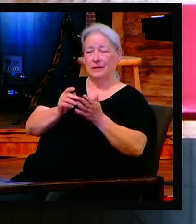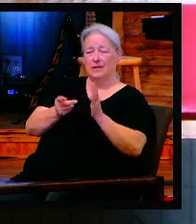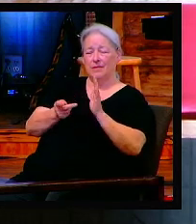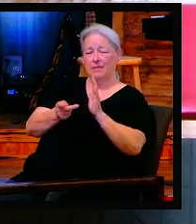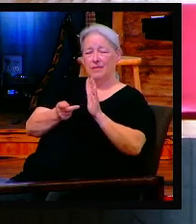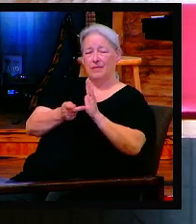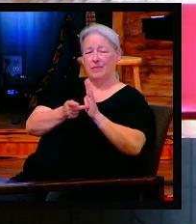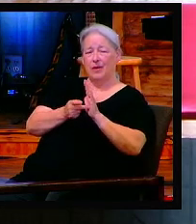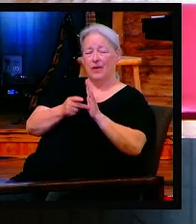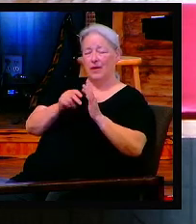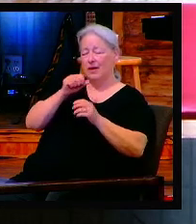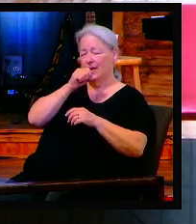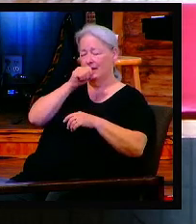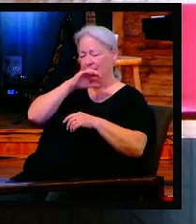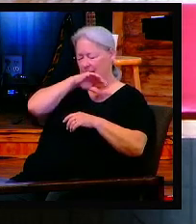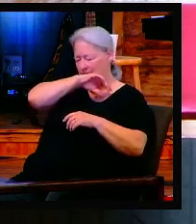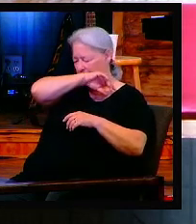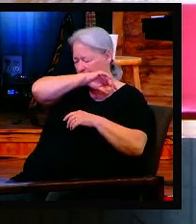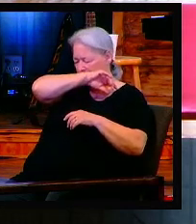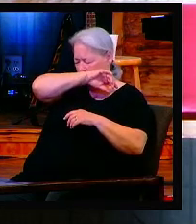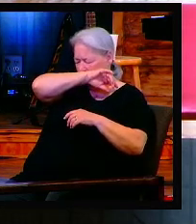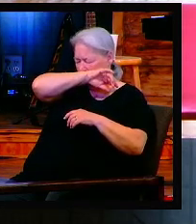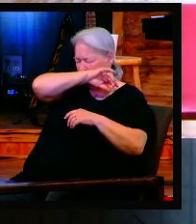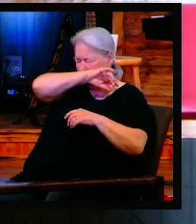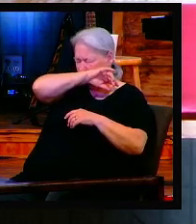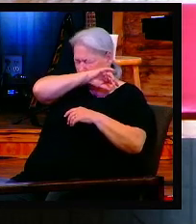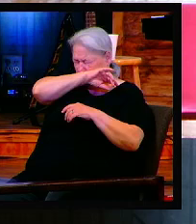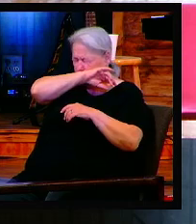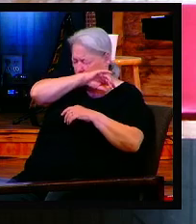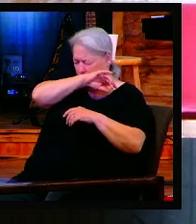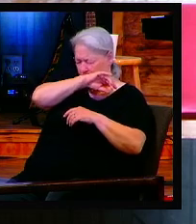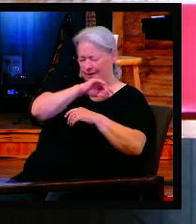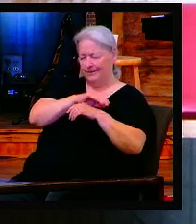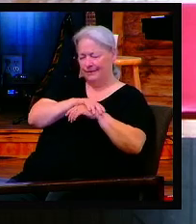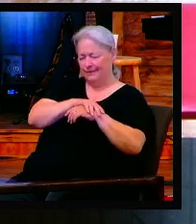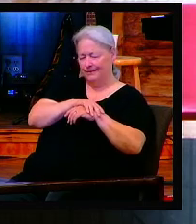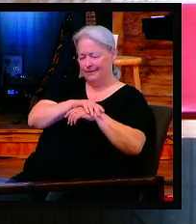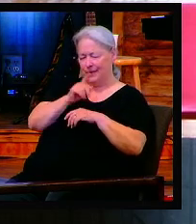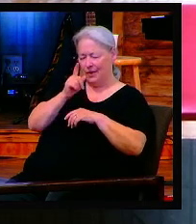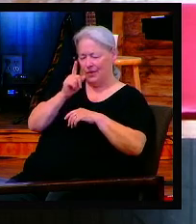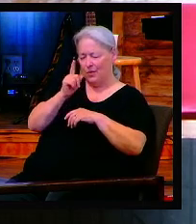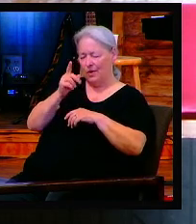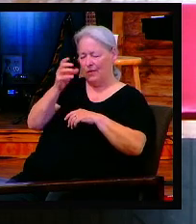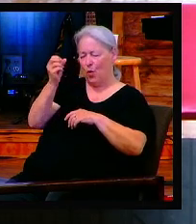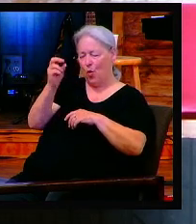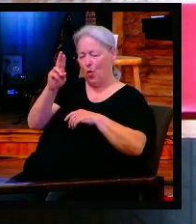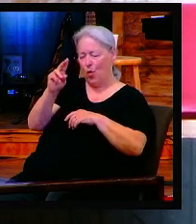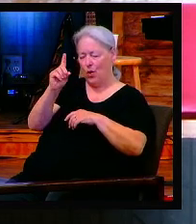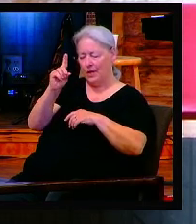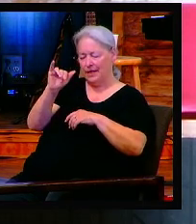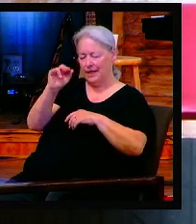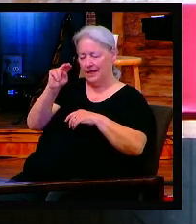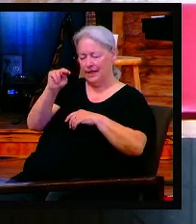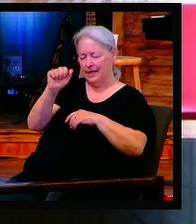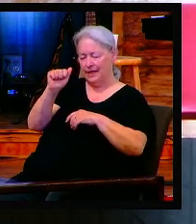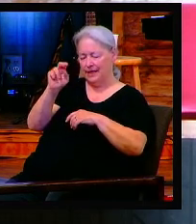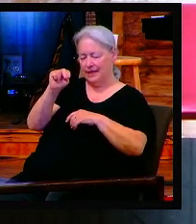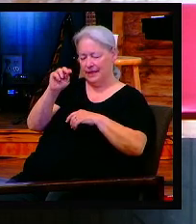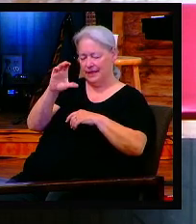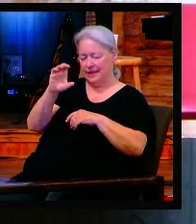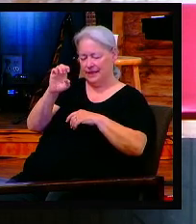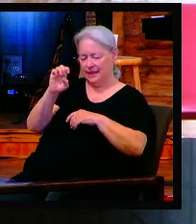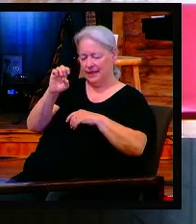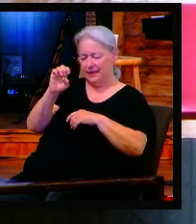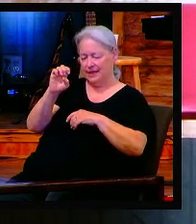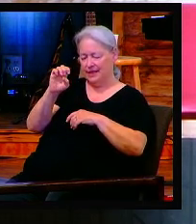memorials is one of the two ordinances of the church. One of the ordinances of the church is baptism. The second one is holy communion. So when we have communion, that